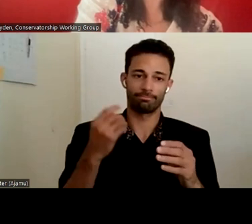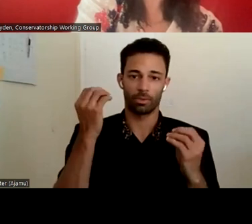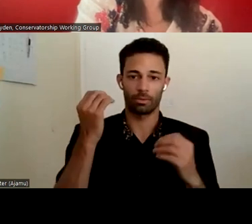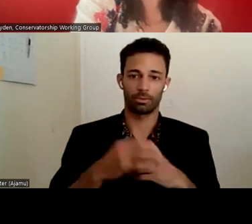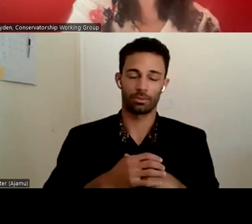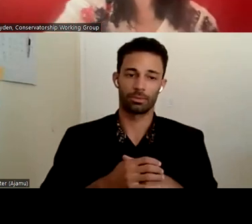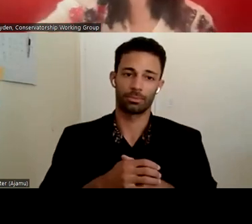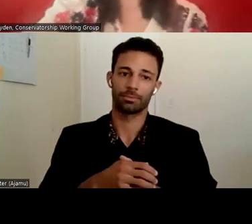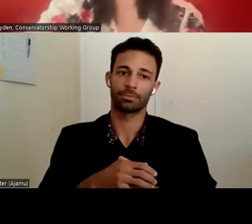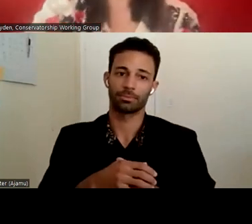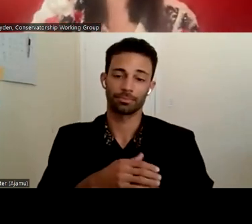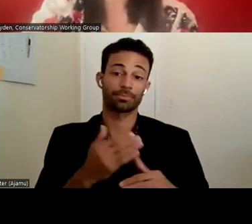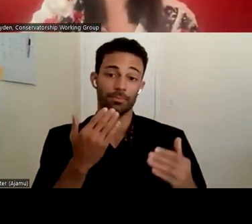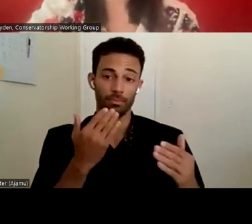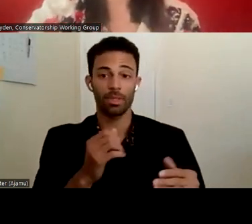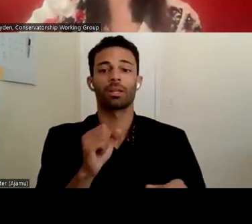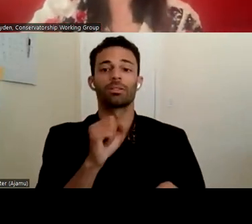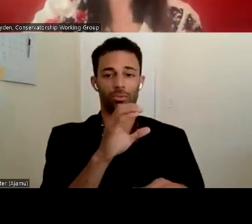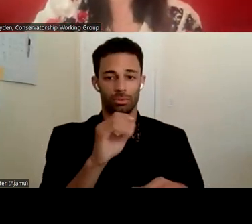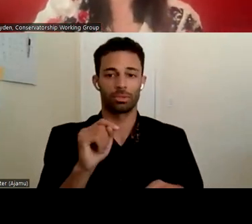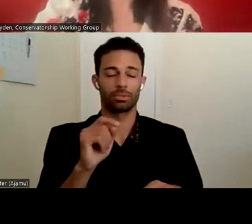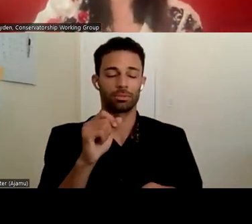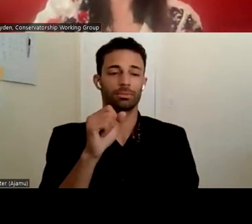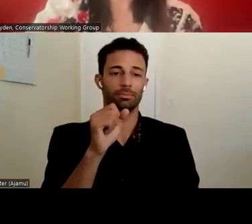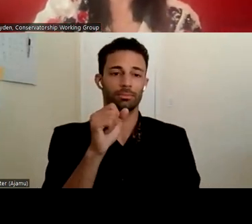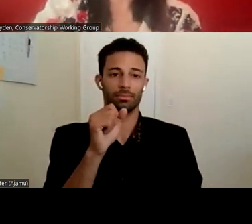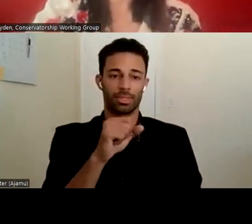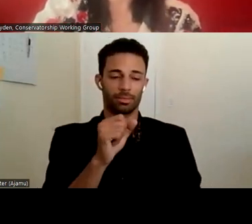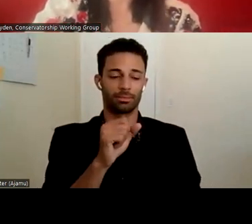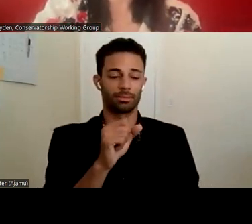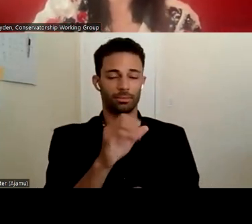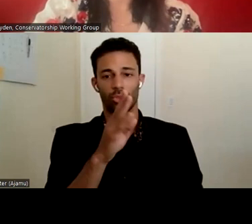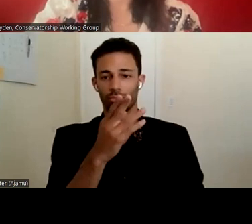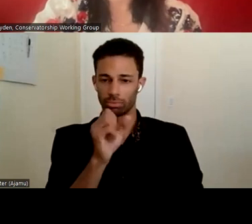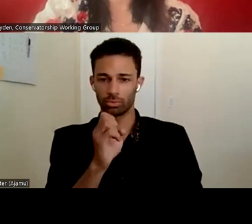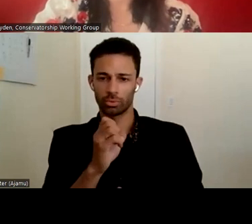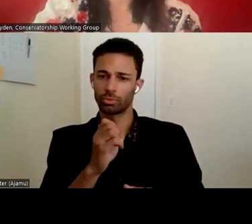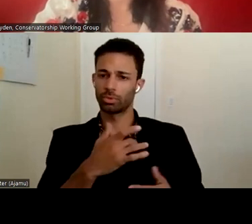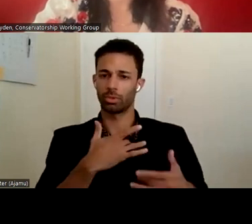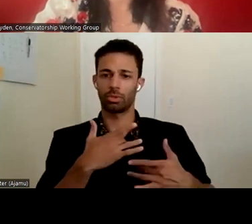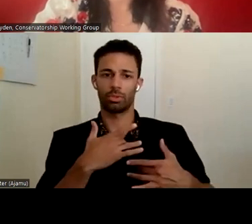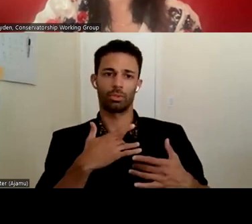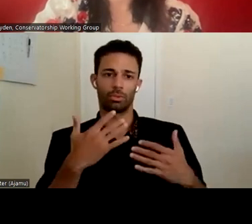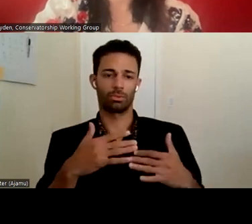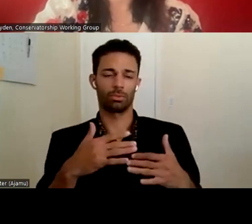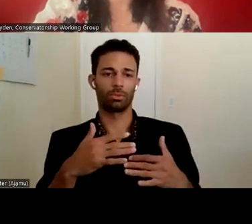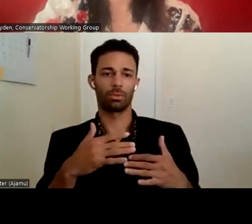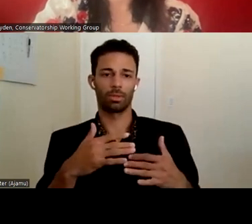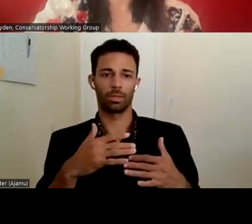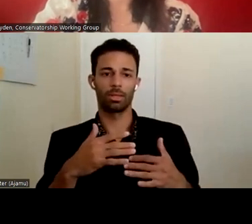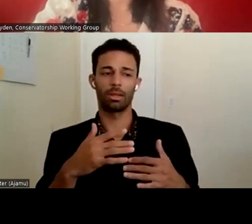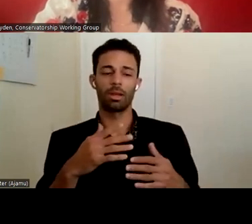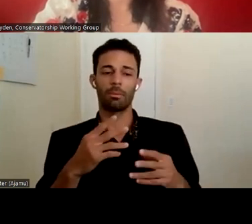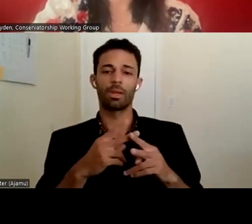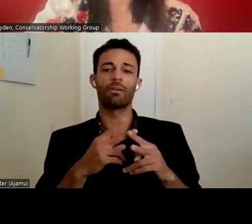Thank you, Scott. Yes, those are, the bruises are very concerning and it would be, you know, very